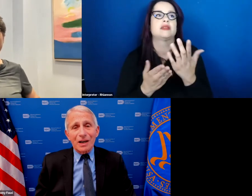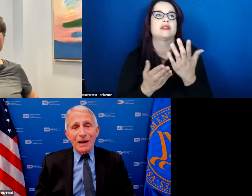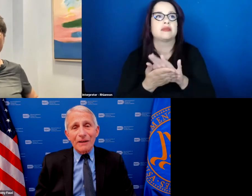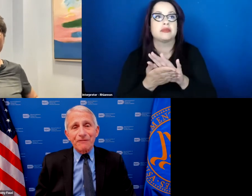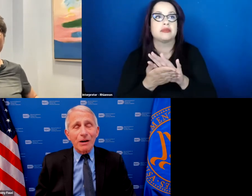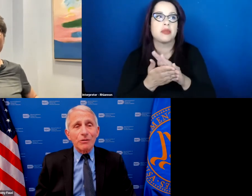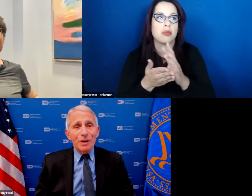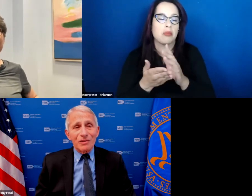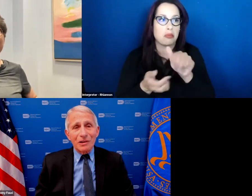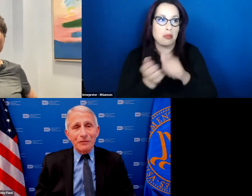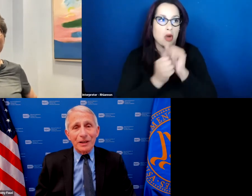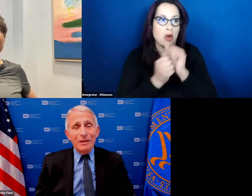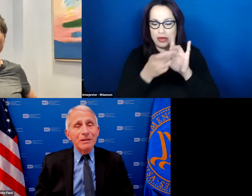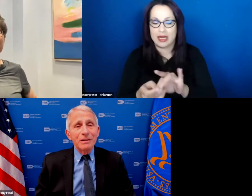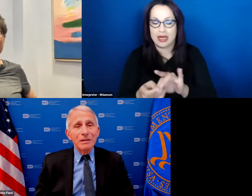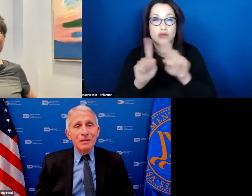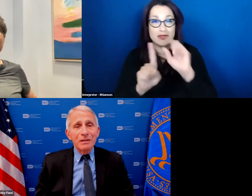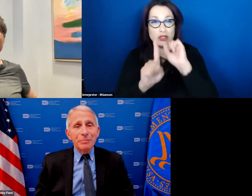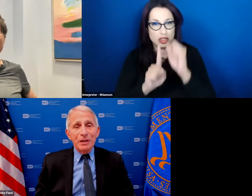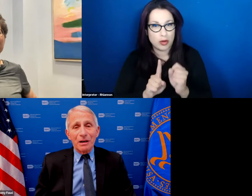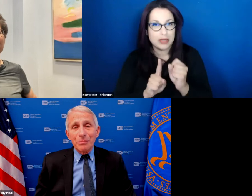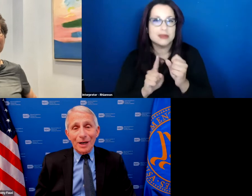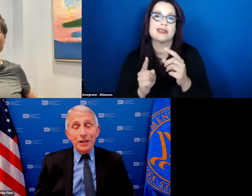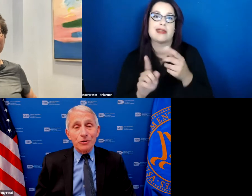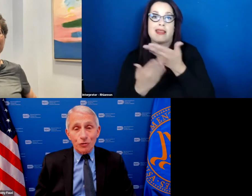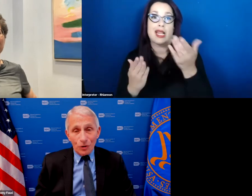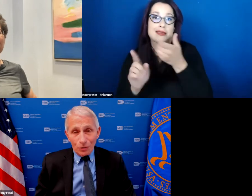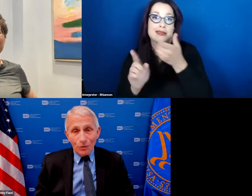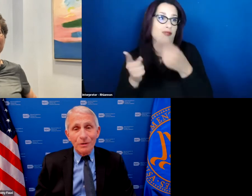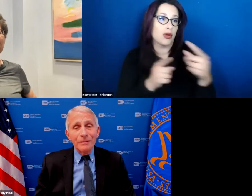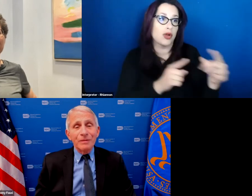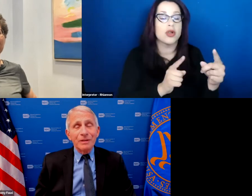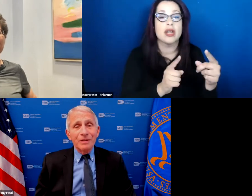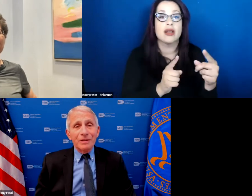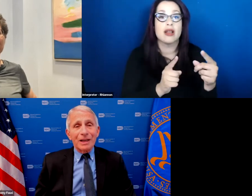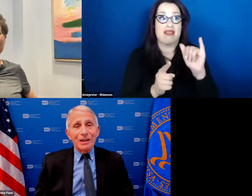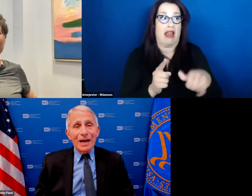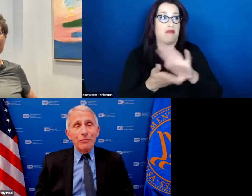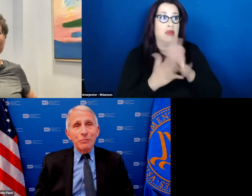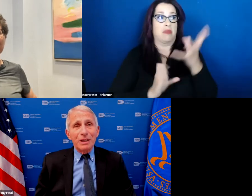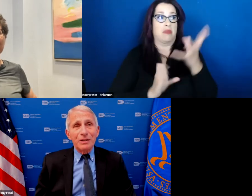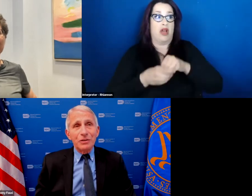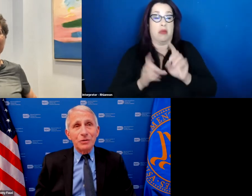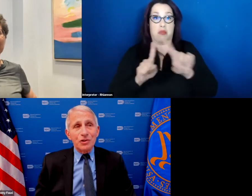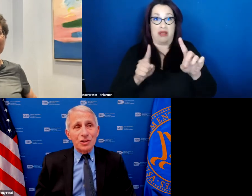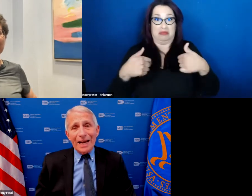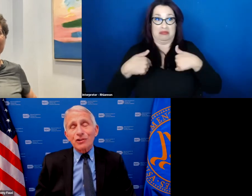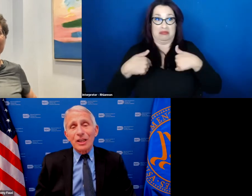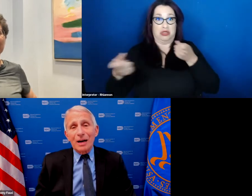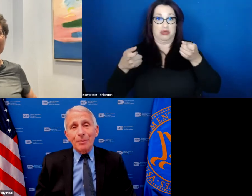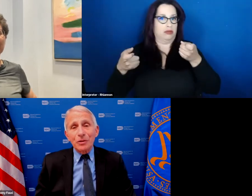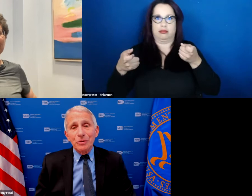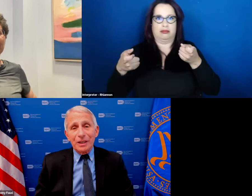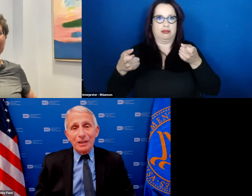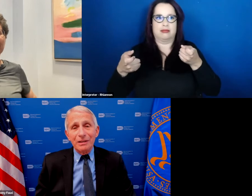that i have found myself in beyond my control that allowed me to snatch